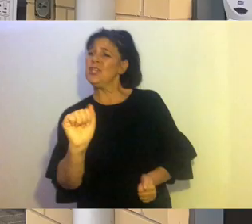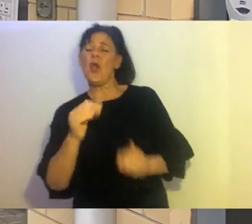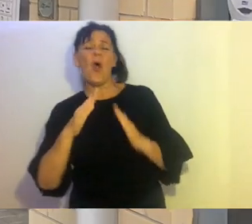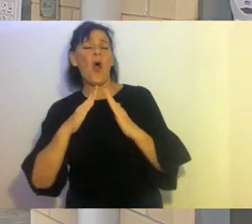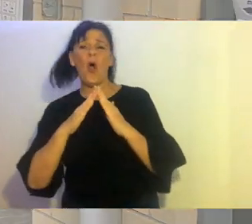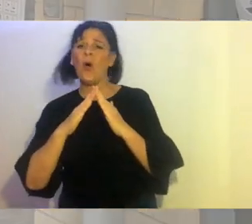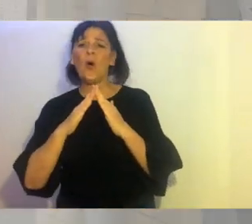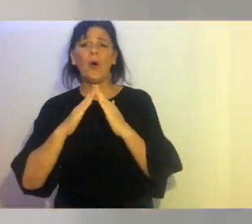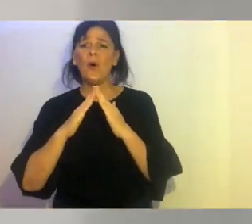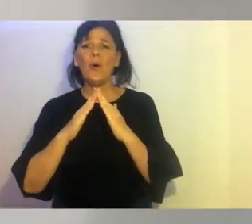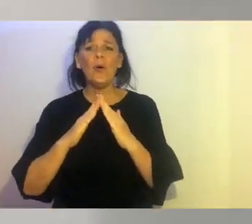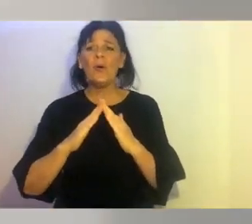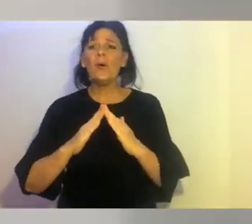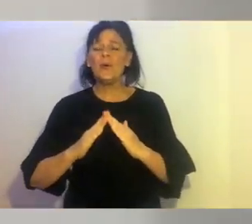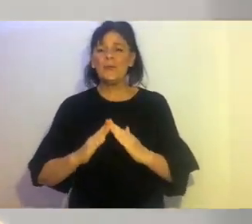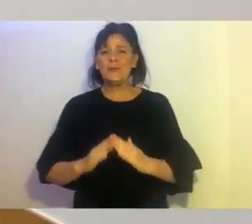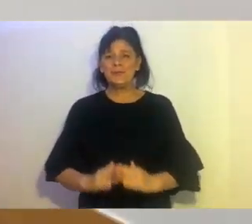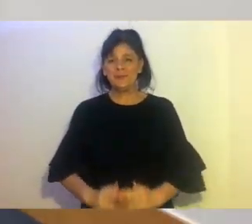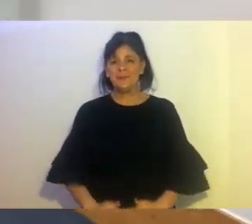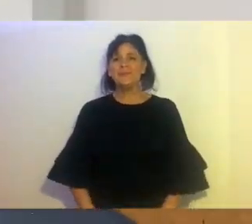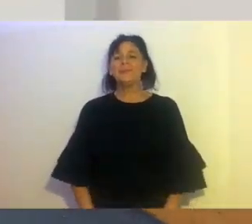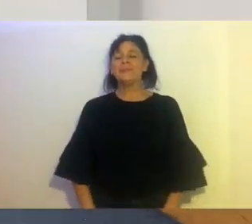be in your home